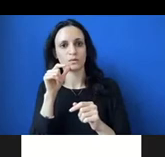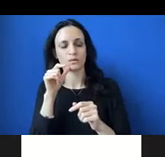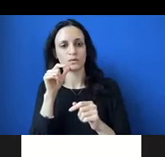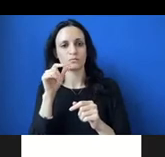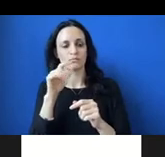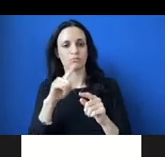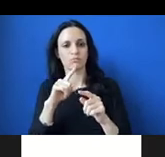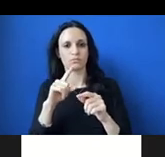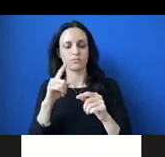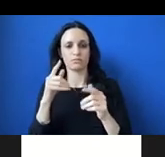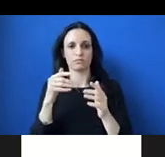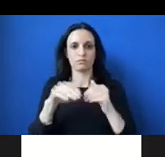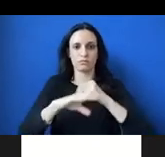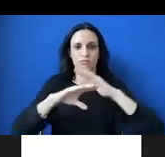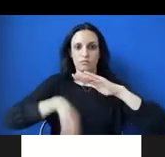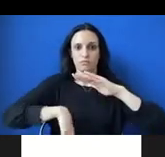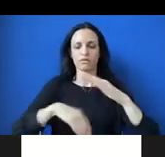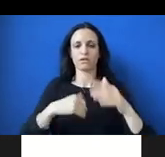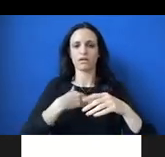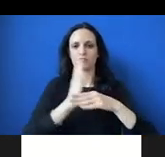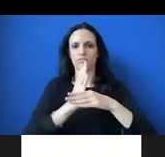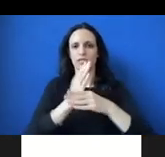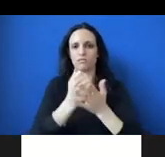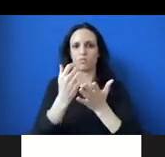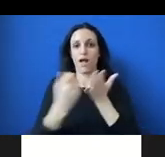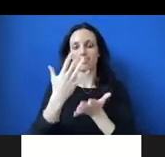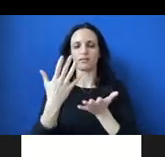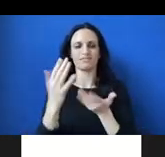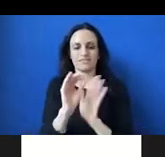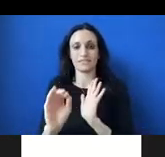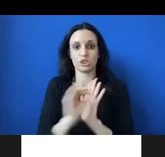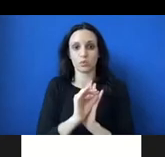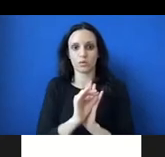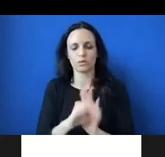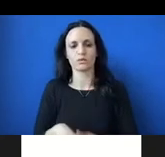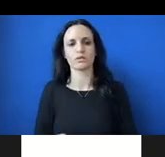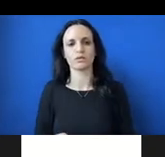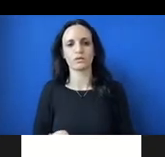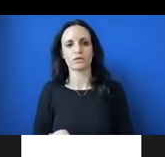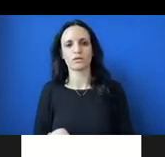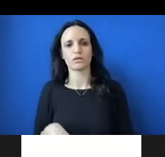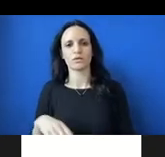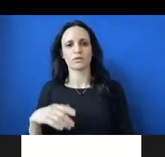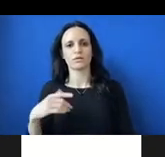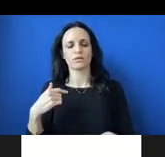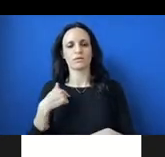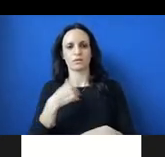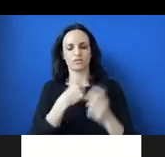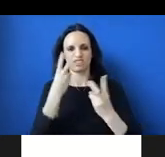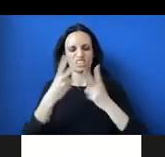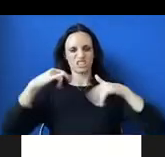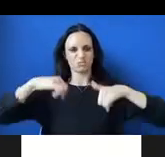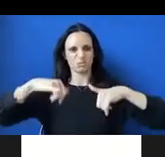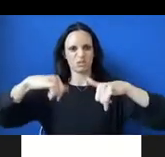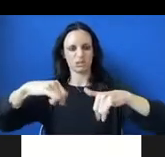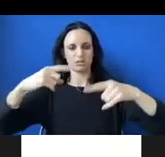near zero. The racial wealth gap that we see today has remained largely the same since the signing of the Emancipation Proclamation